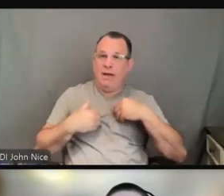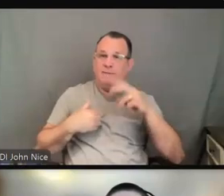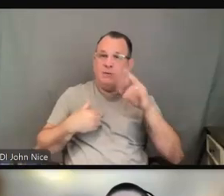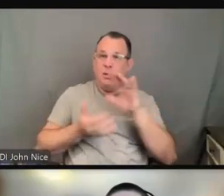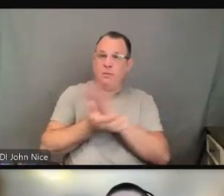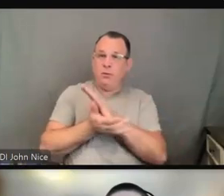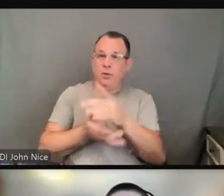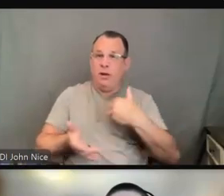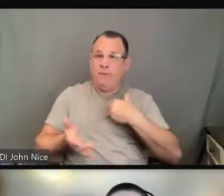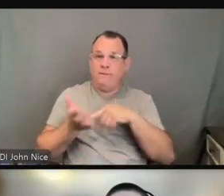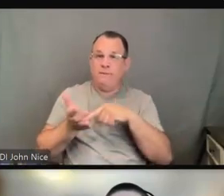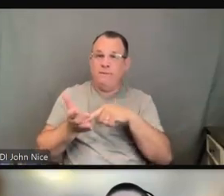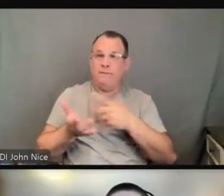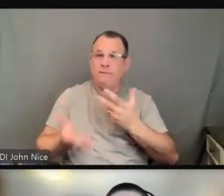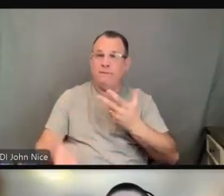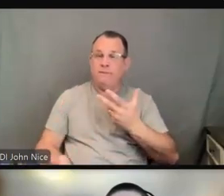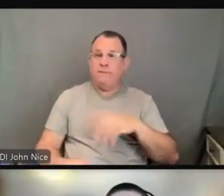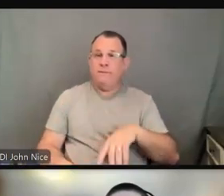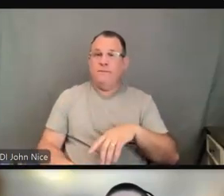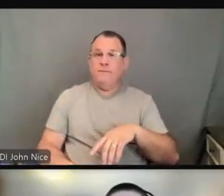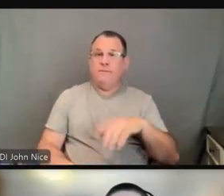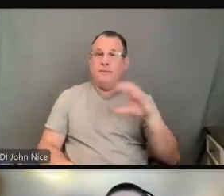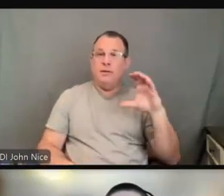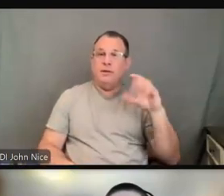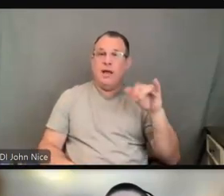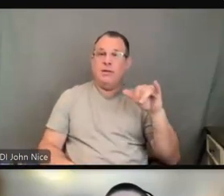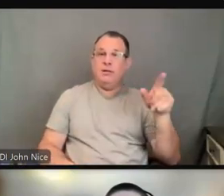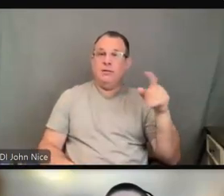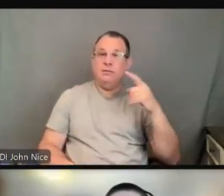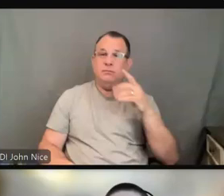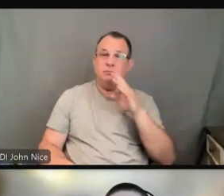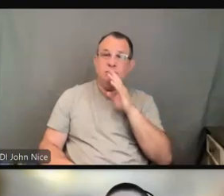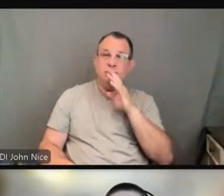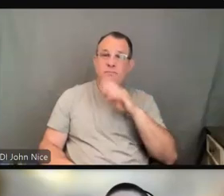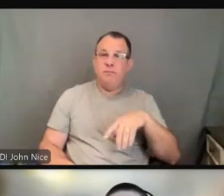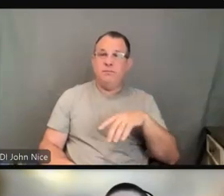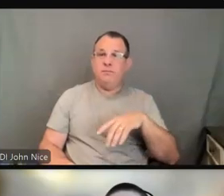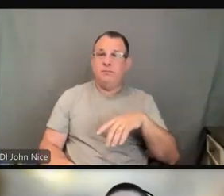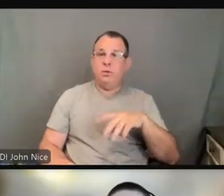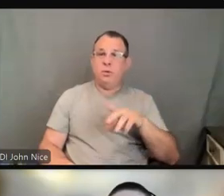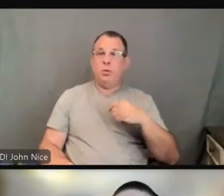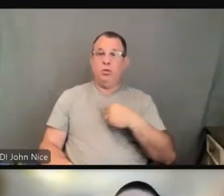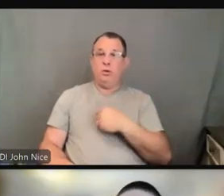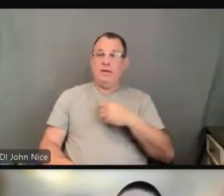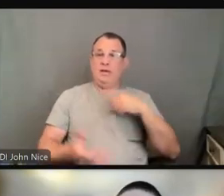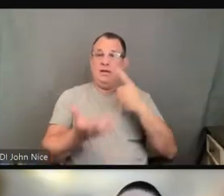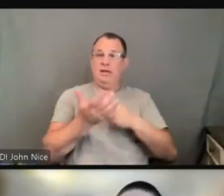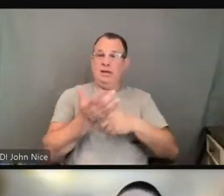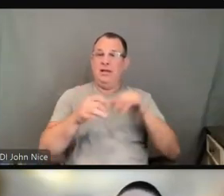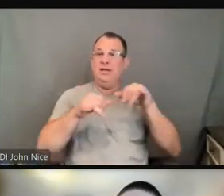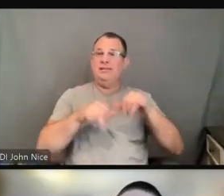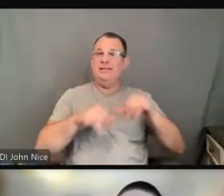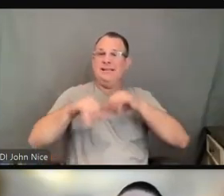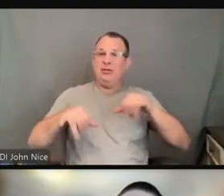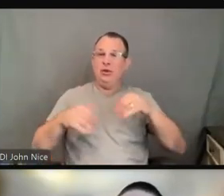So I think what you're talking about is what we looked at, which are the standards. There are actual standards that must